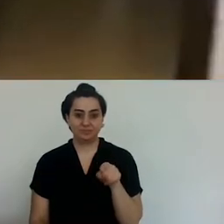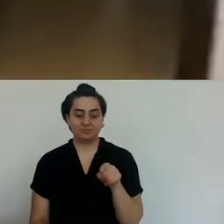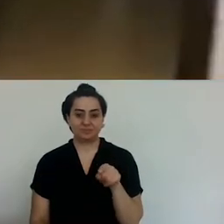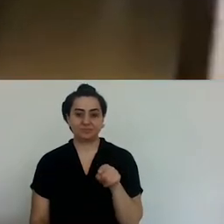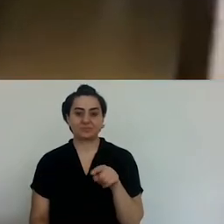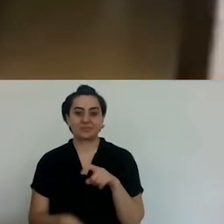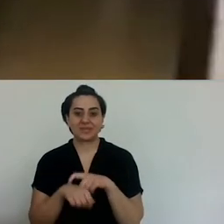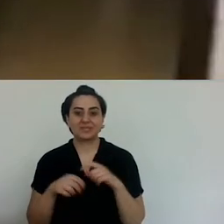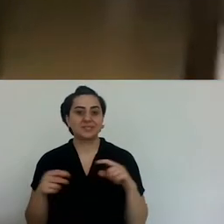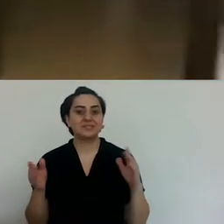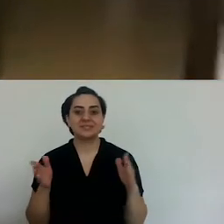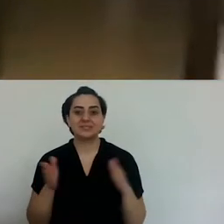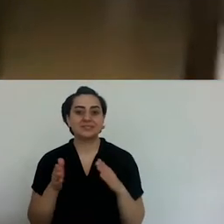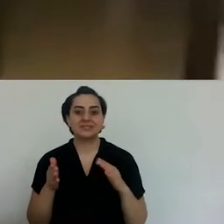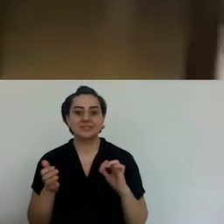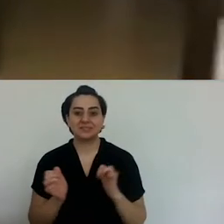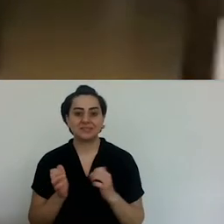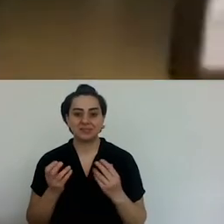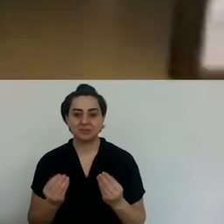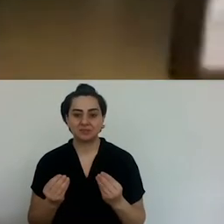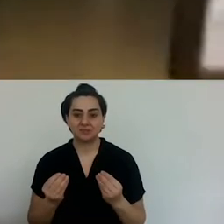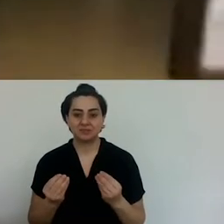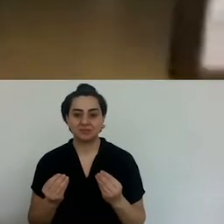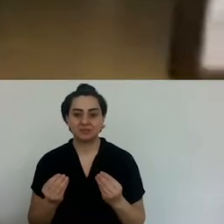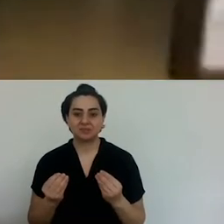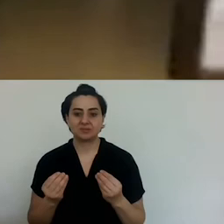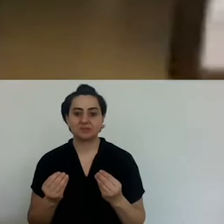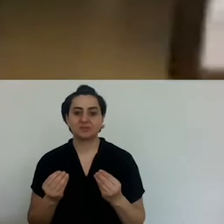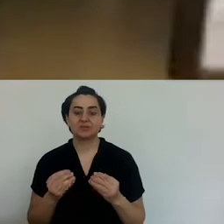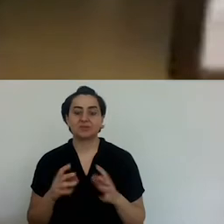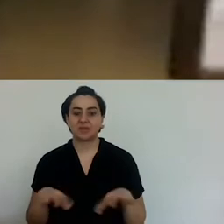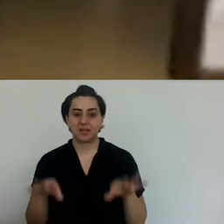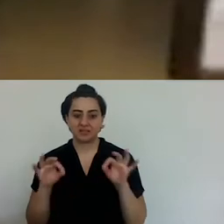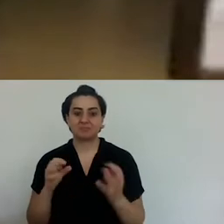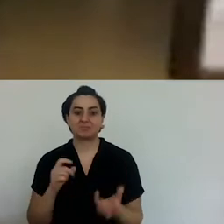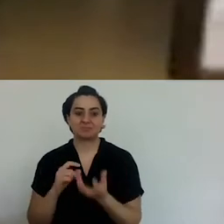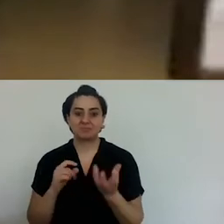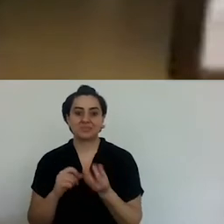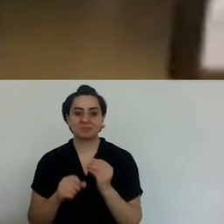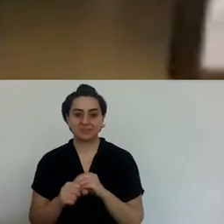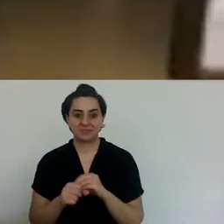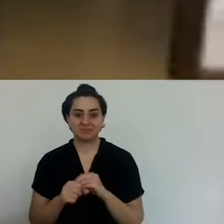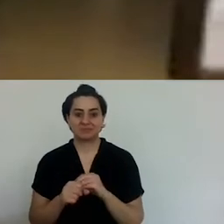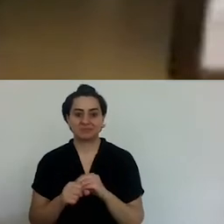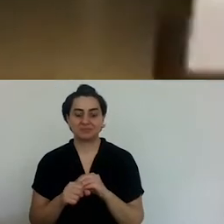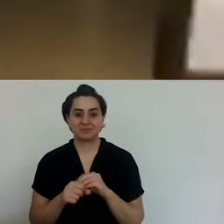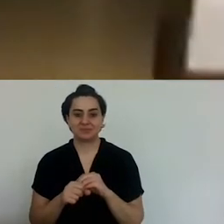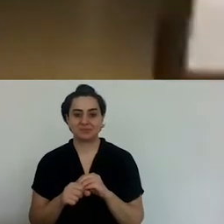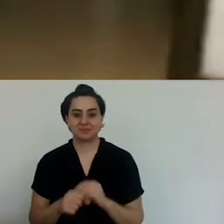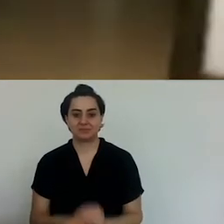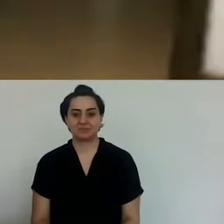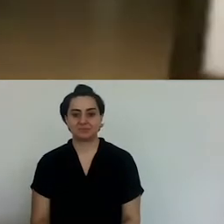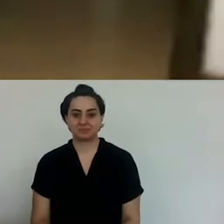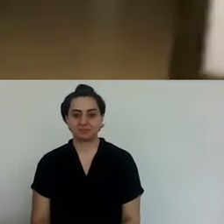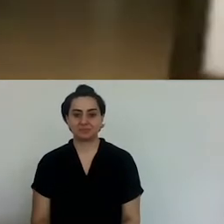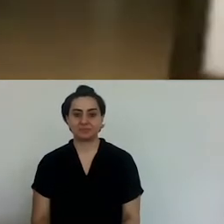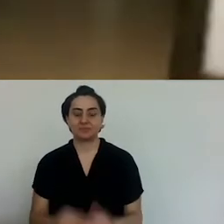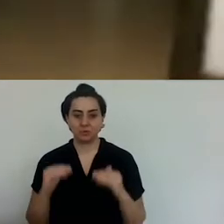and vice versa. That's why I've included that as such in that order in the book. And in fact,